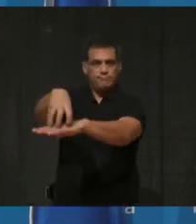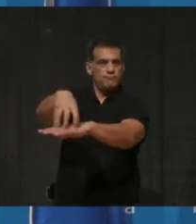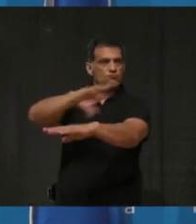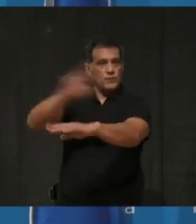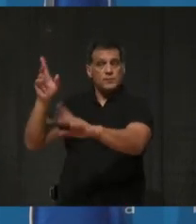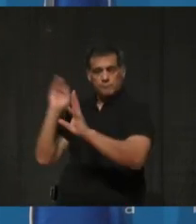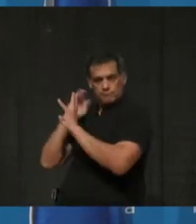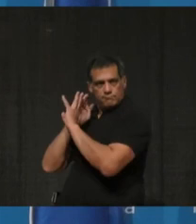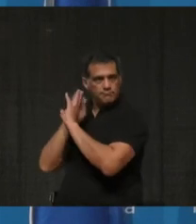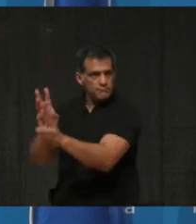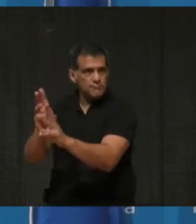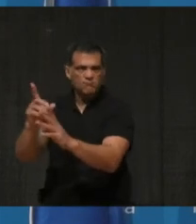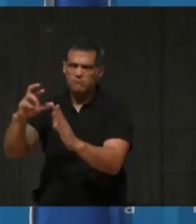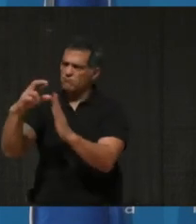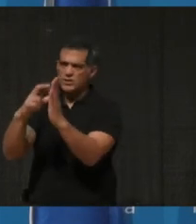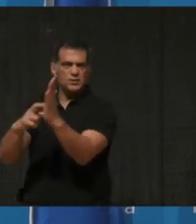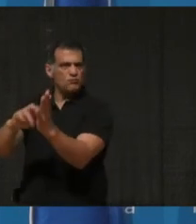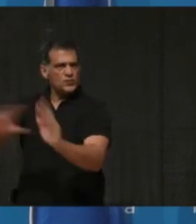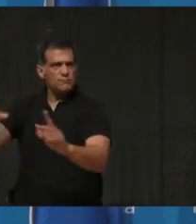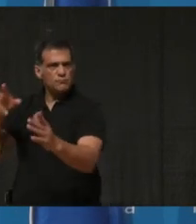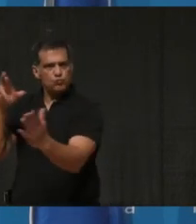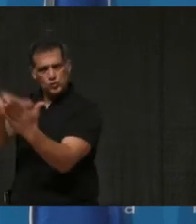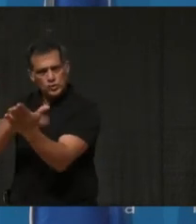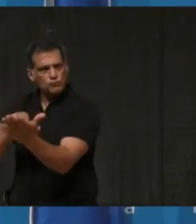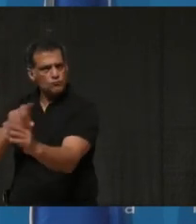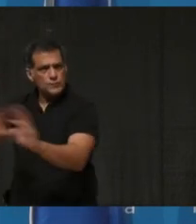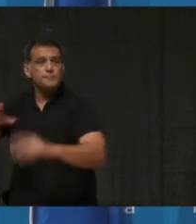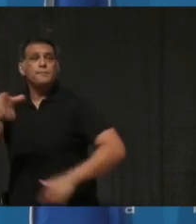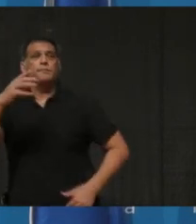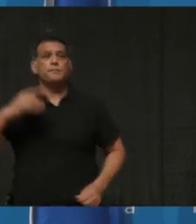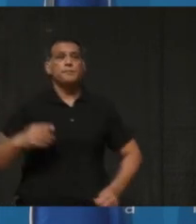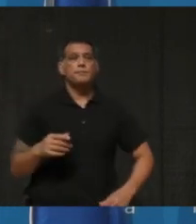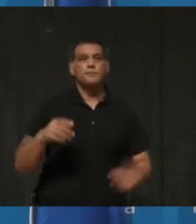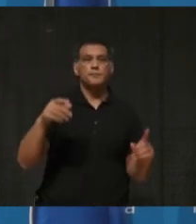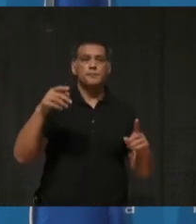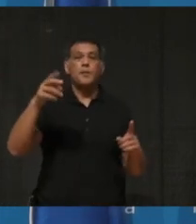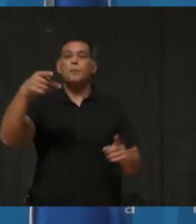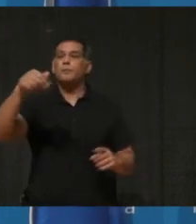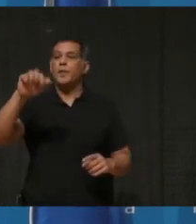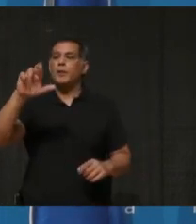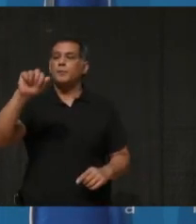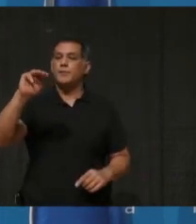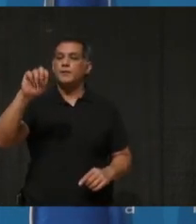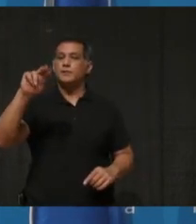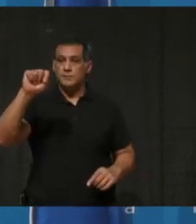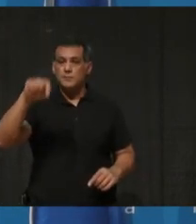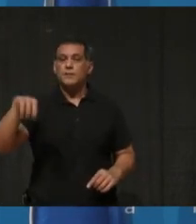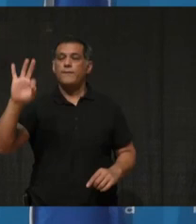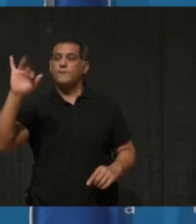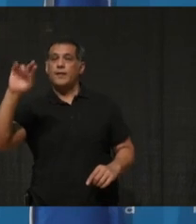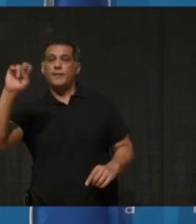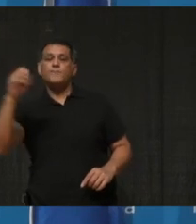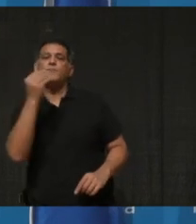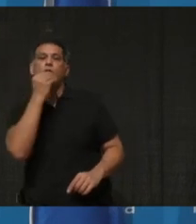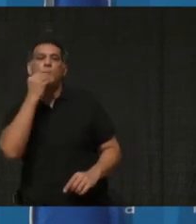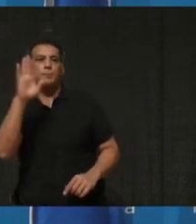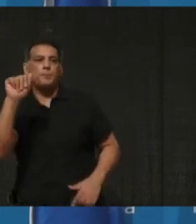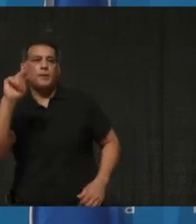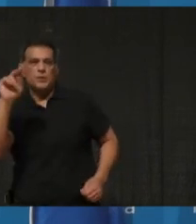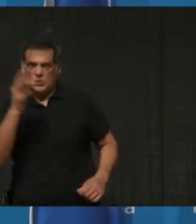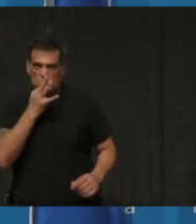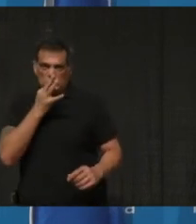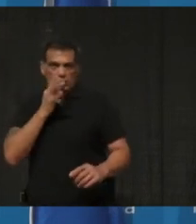register. We are also just a few days away from having our mass vaccination clinic at the Paramount Fine Food